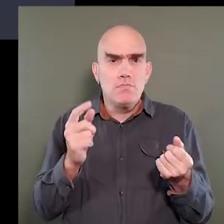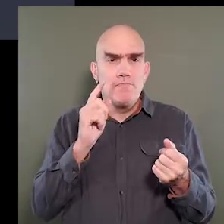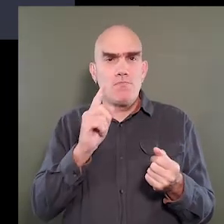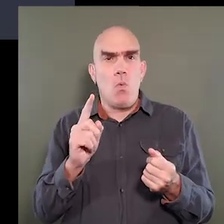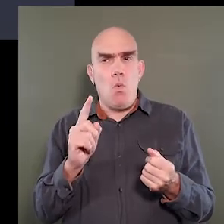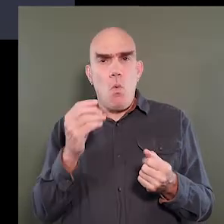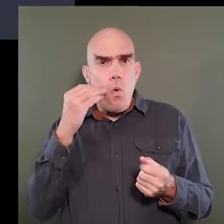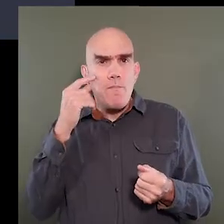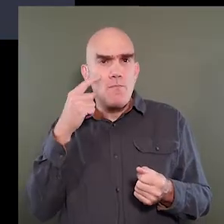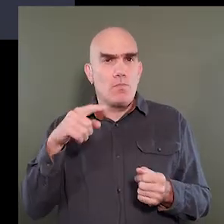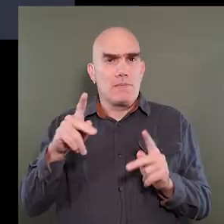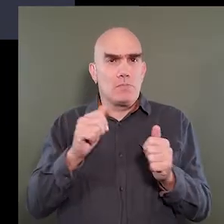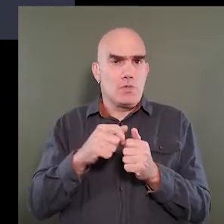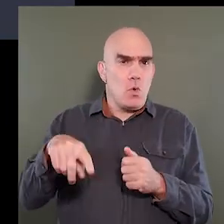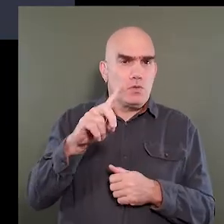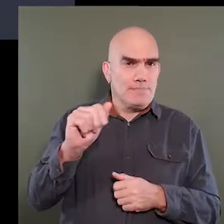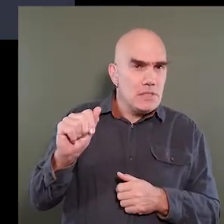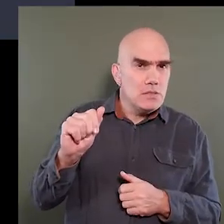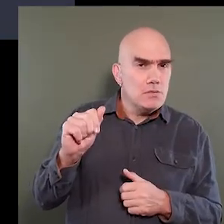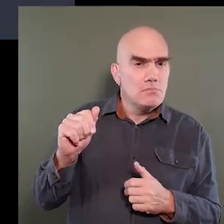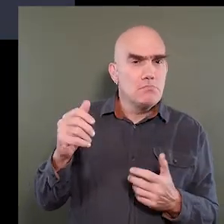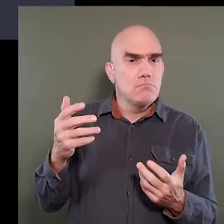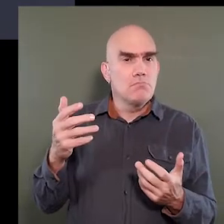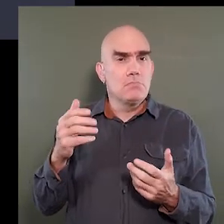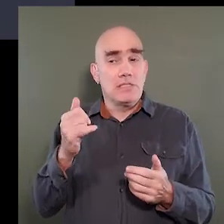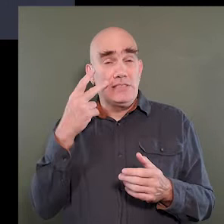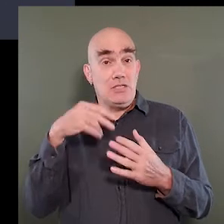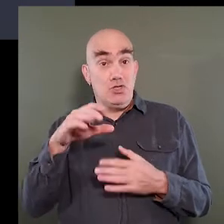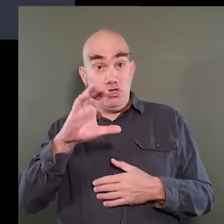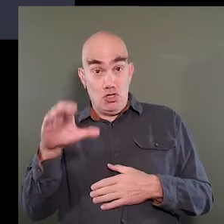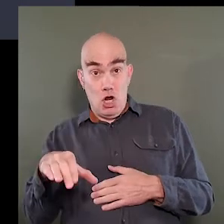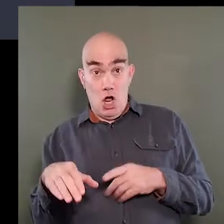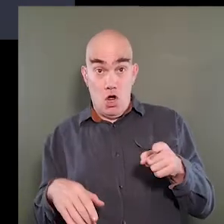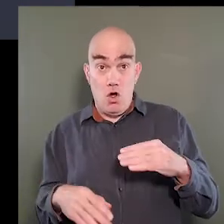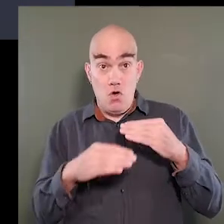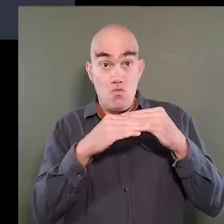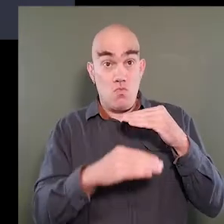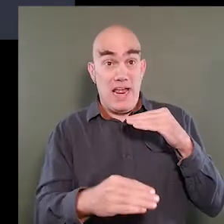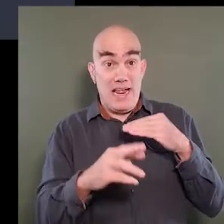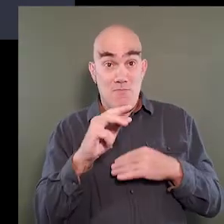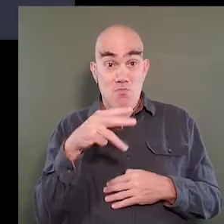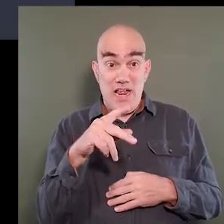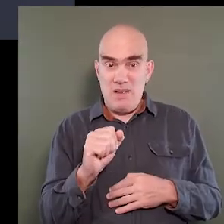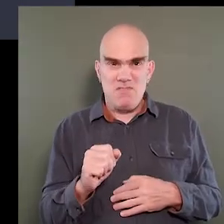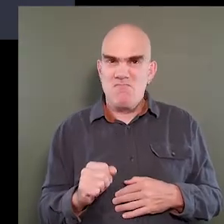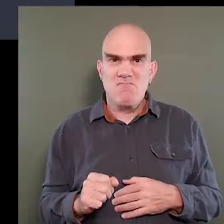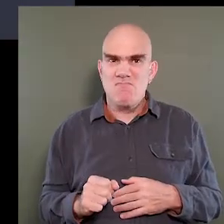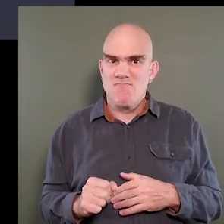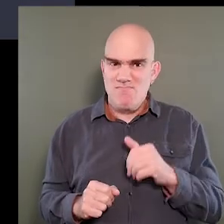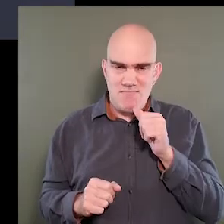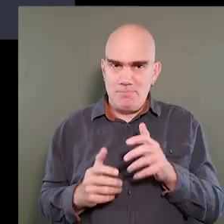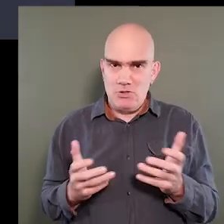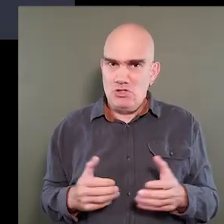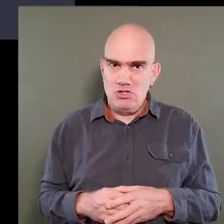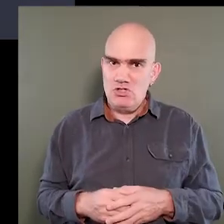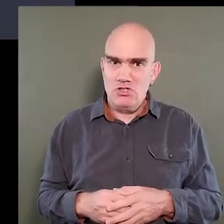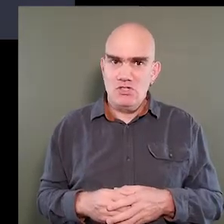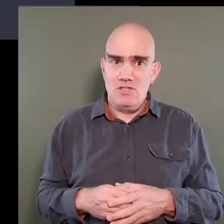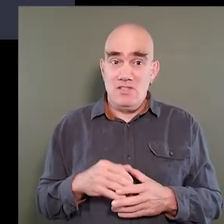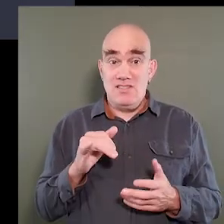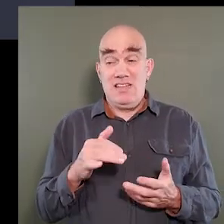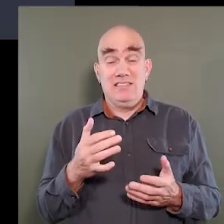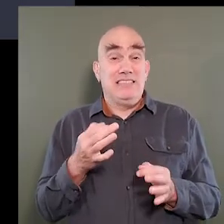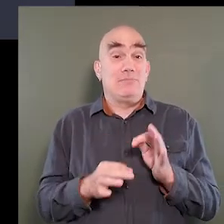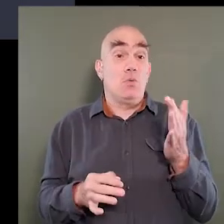for the home for those disabilities. As you can see in Chicago, ramps are a rarity and that is simply due to